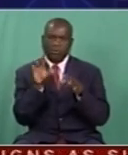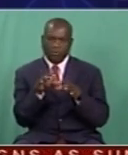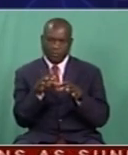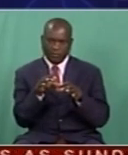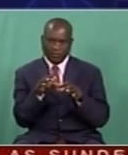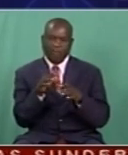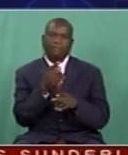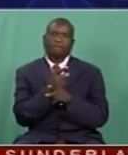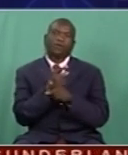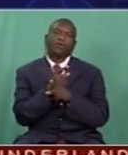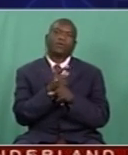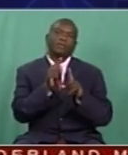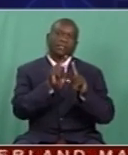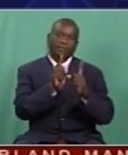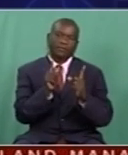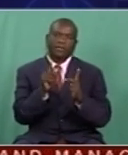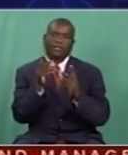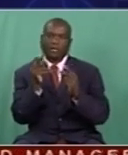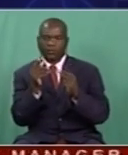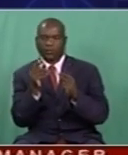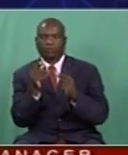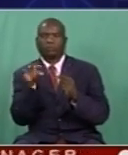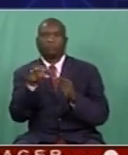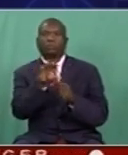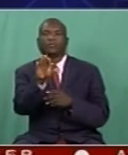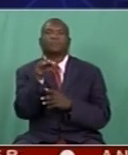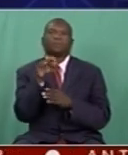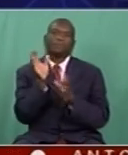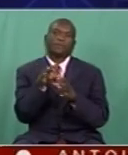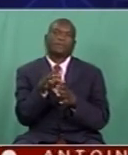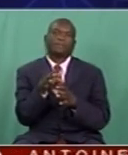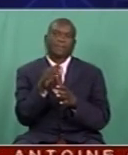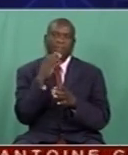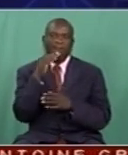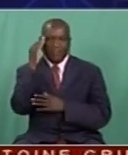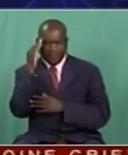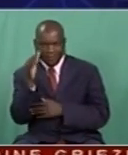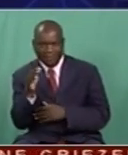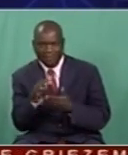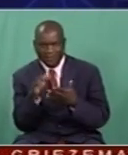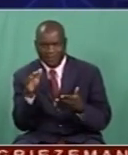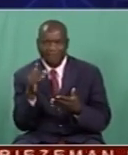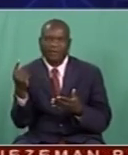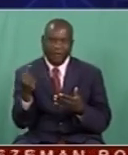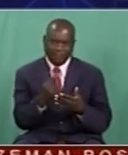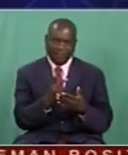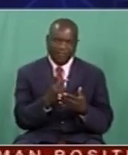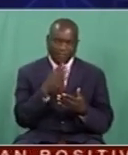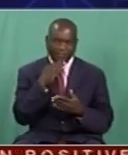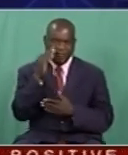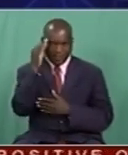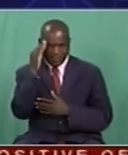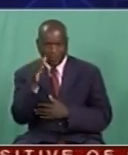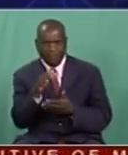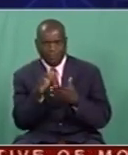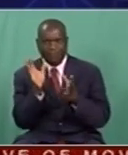within the diverse stations all across this great nation. Thank you so much for coming through to Good Morning Zimbabwe. Thank you for having me.